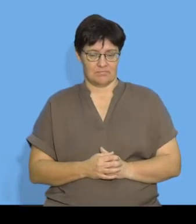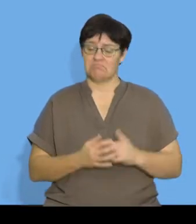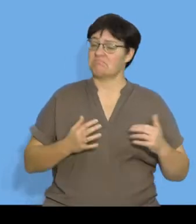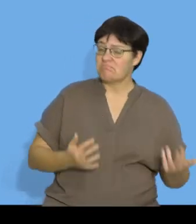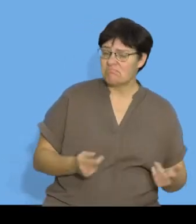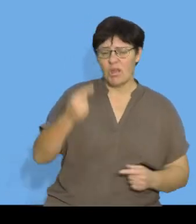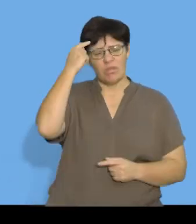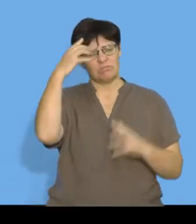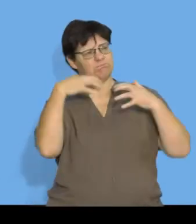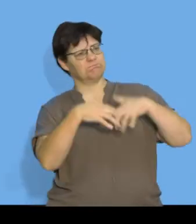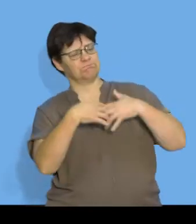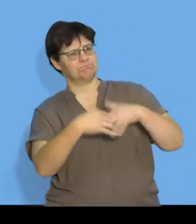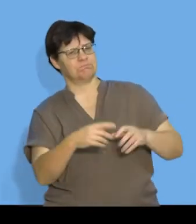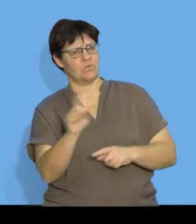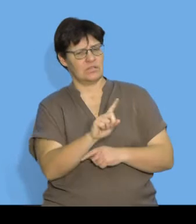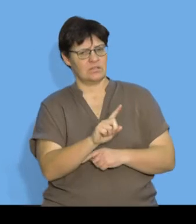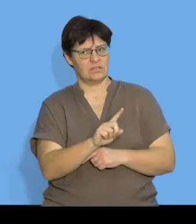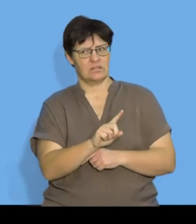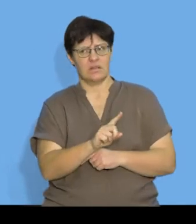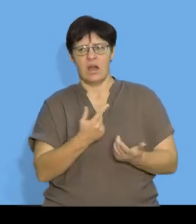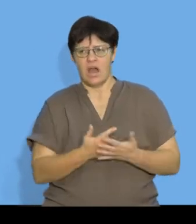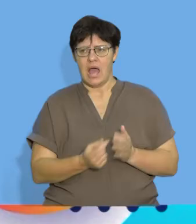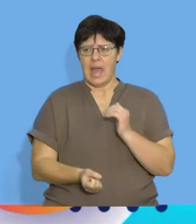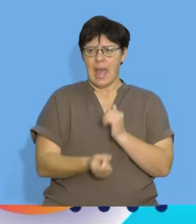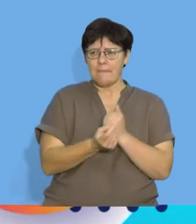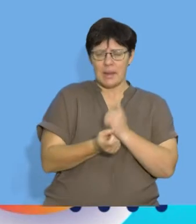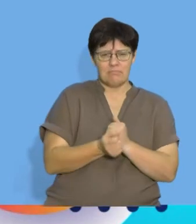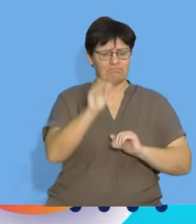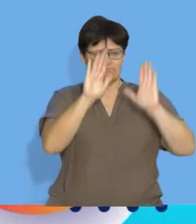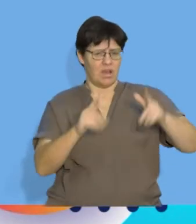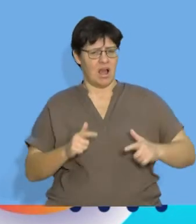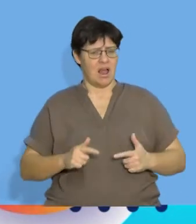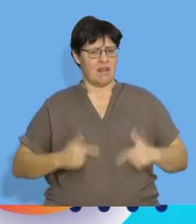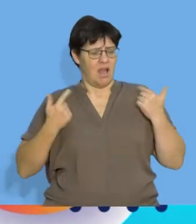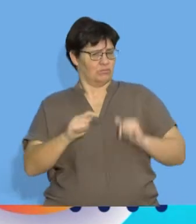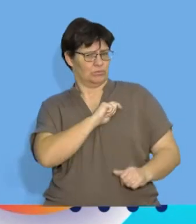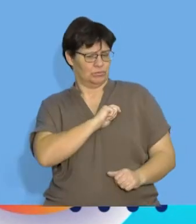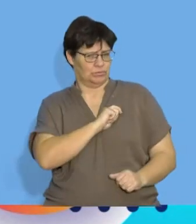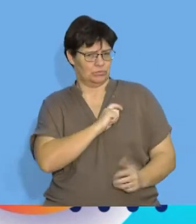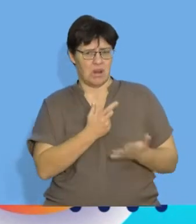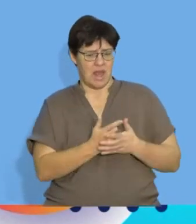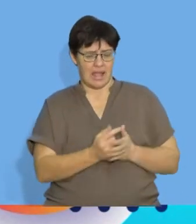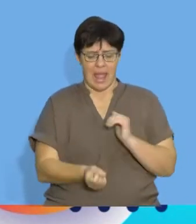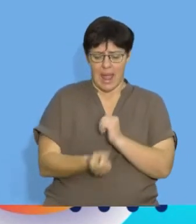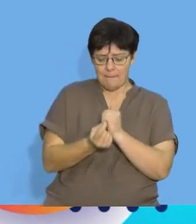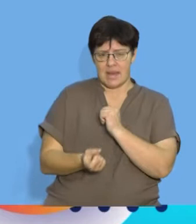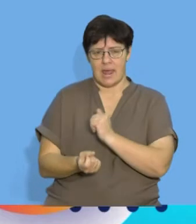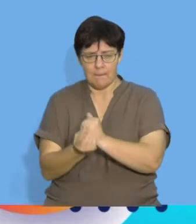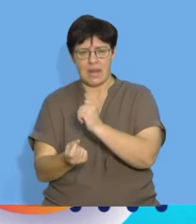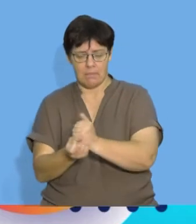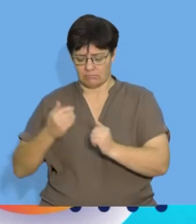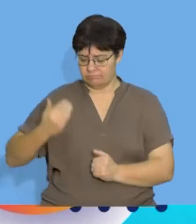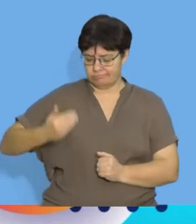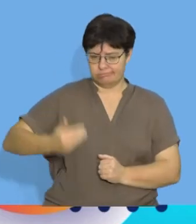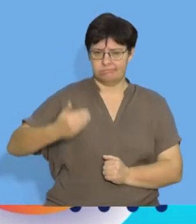Have you ever thought about patterns that occur in real life? Maybe there's something that happens at regular intervals, or maybe you see